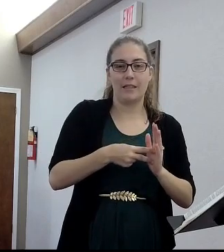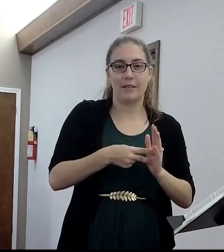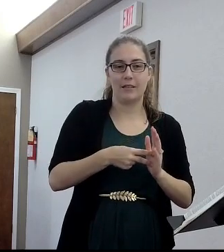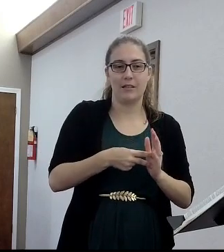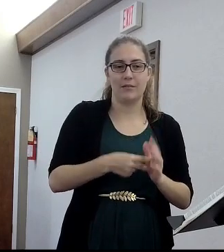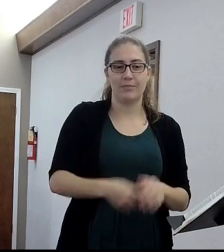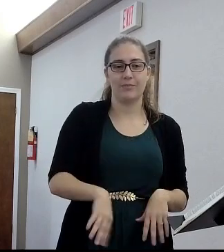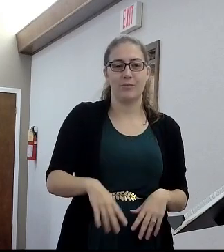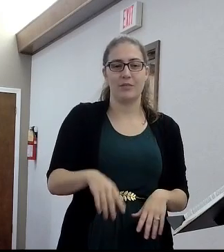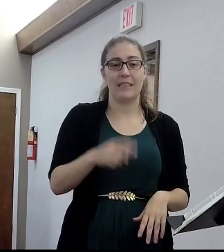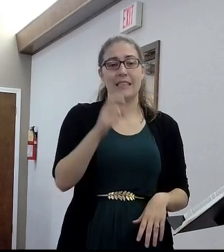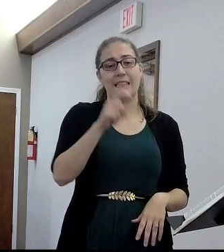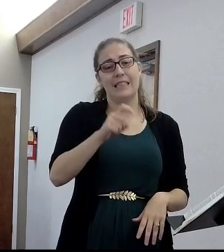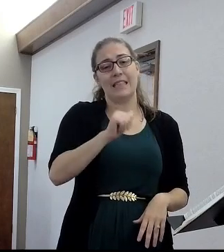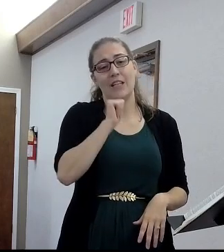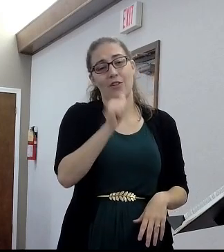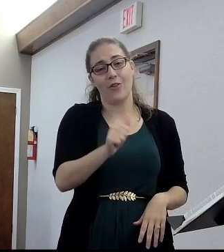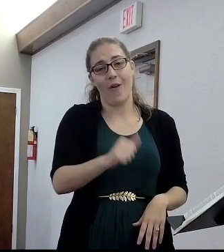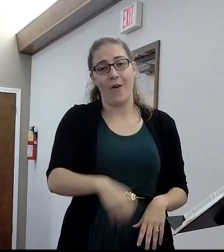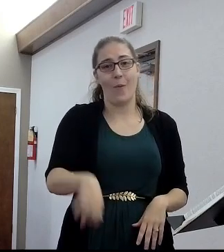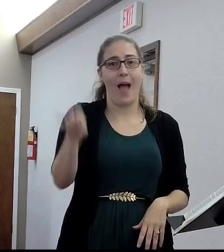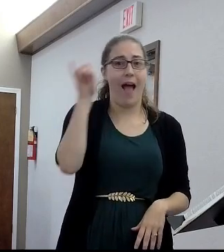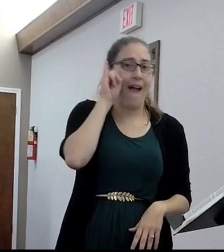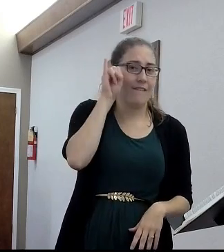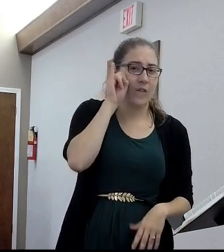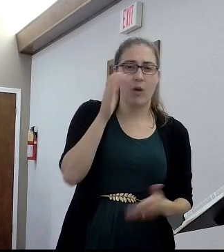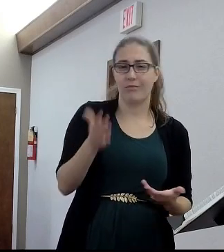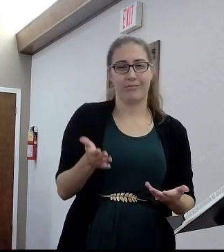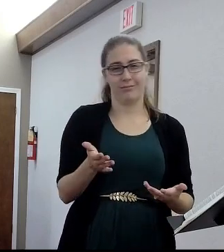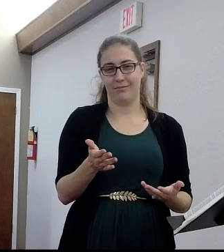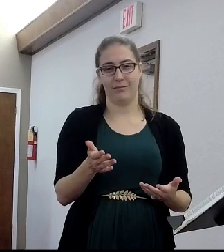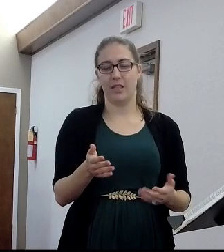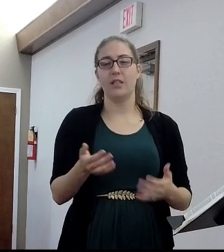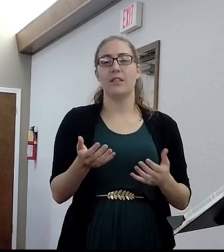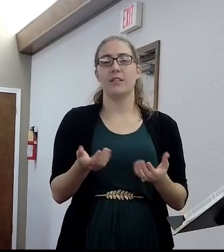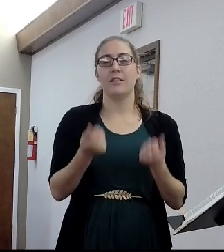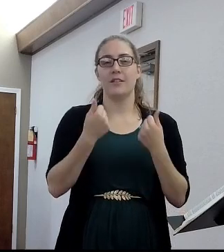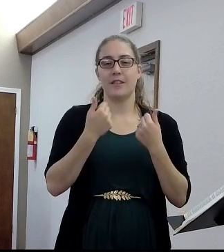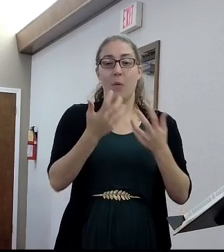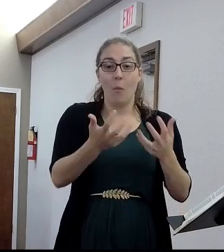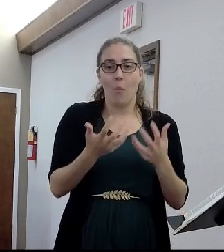You understand that, right? They're trying to have more food than just today's food.